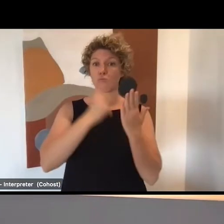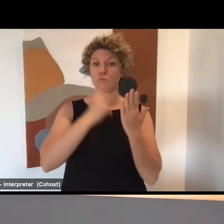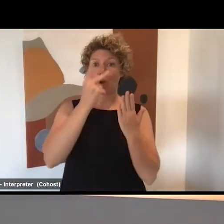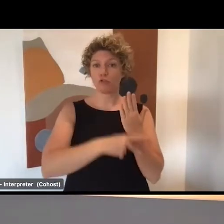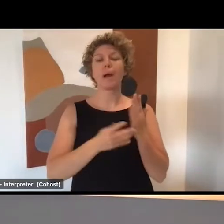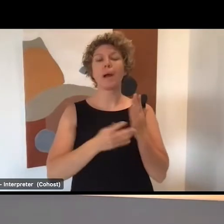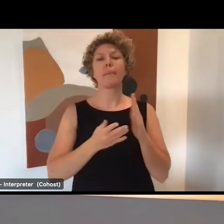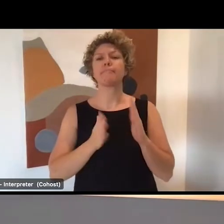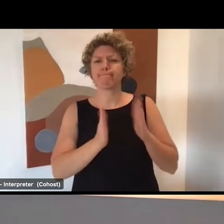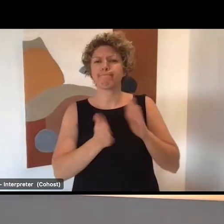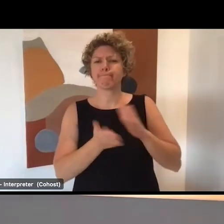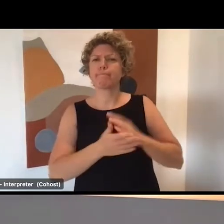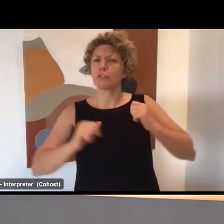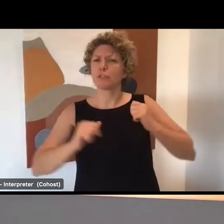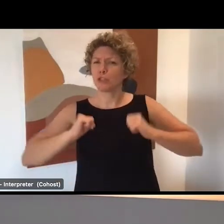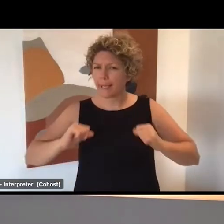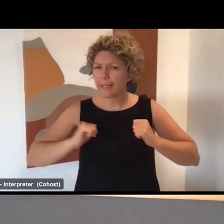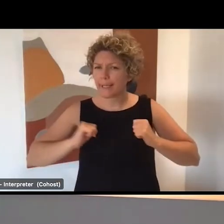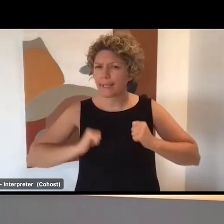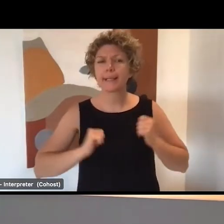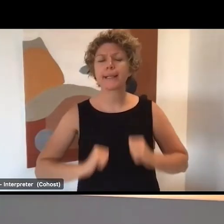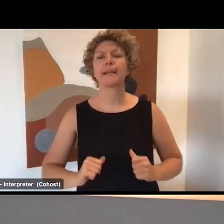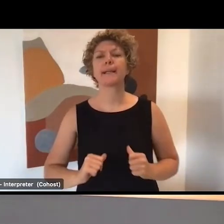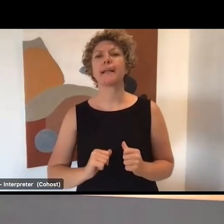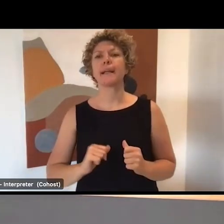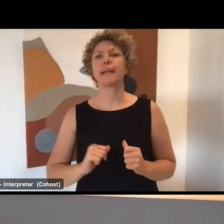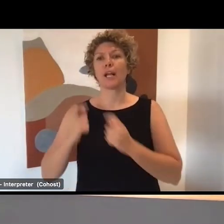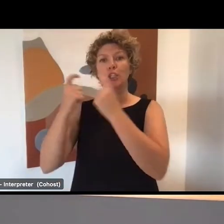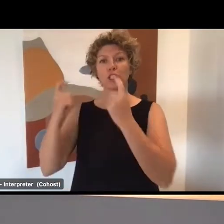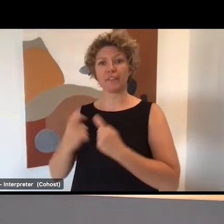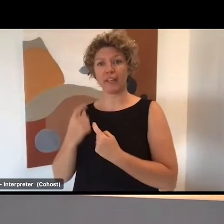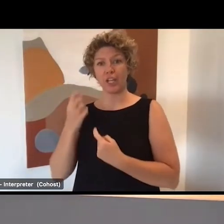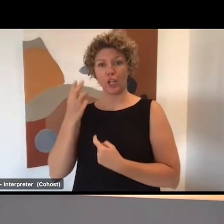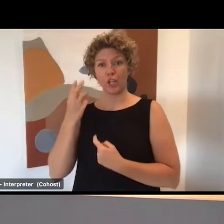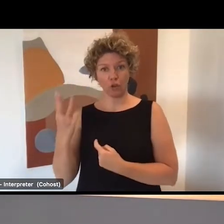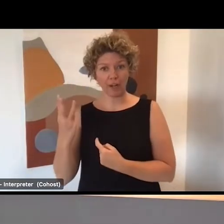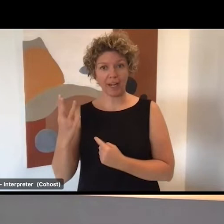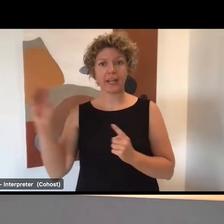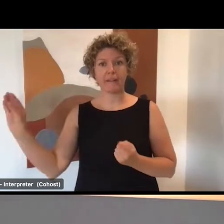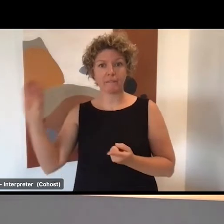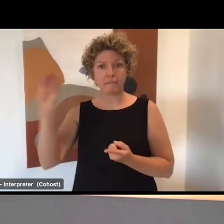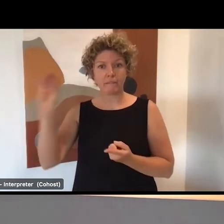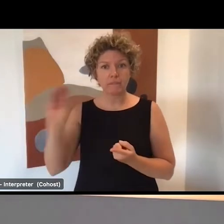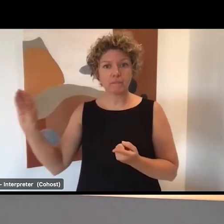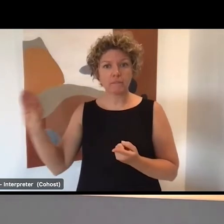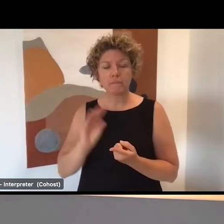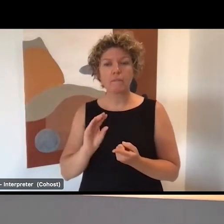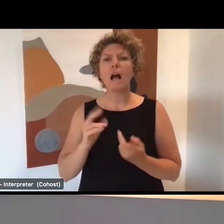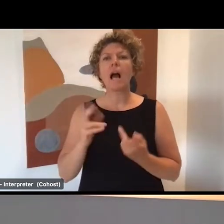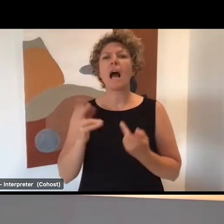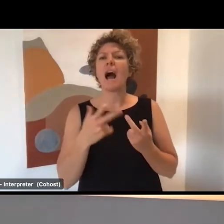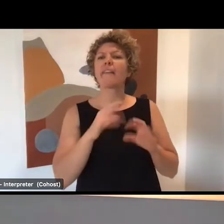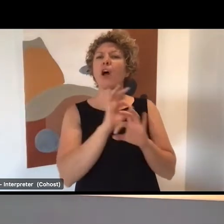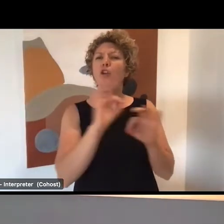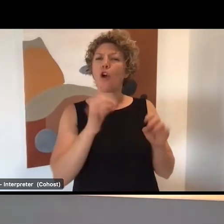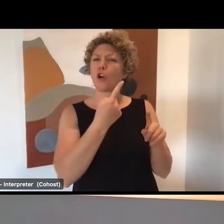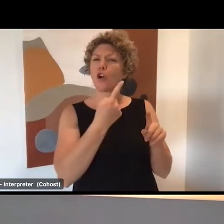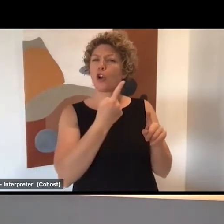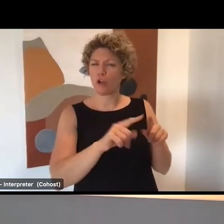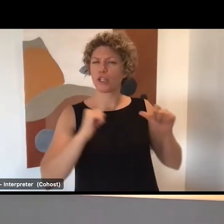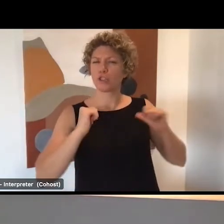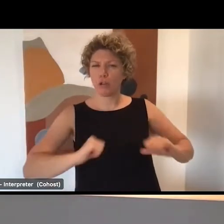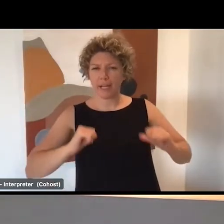training, few units of competency from the Cert III in individual support, non-accredited training, industry specific